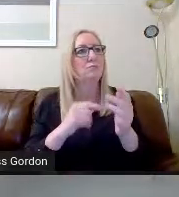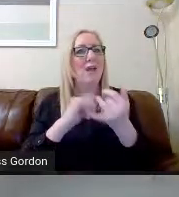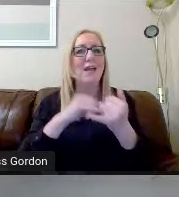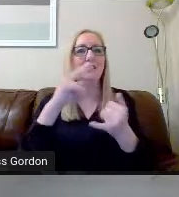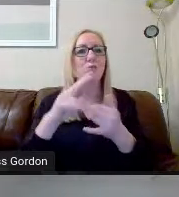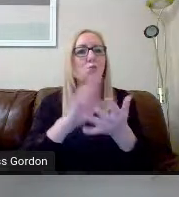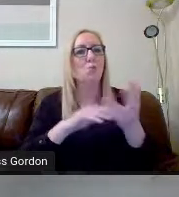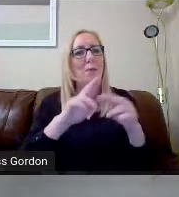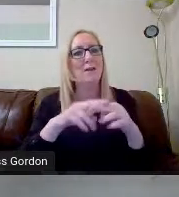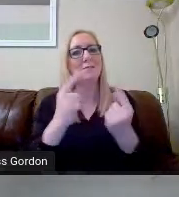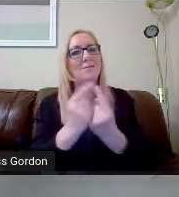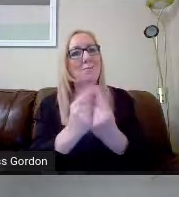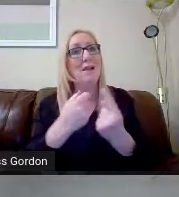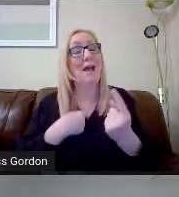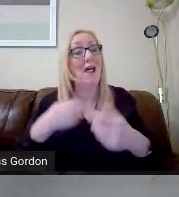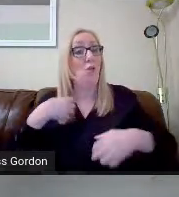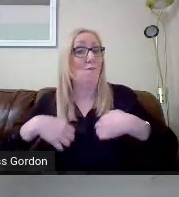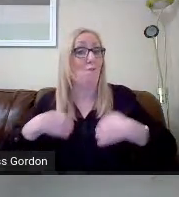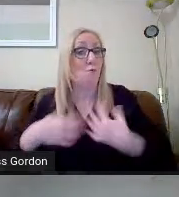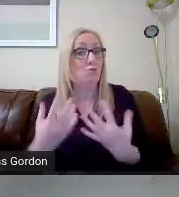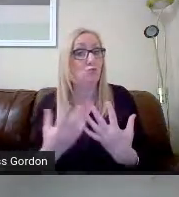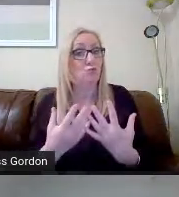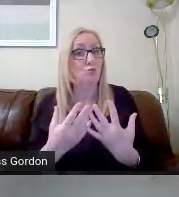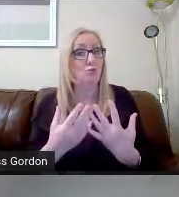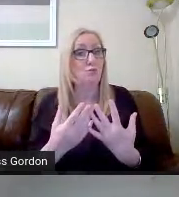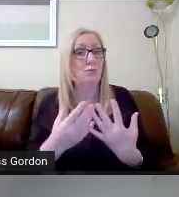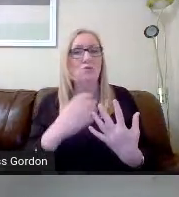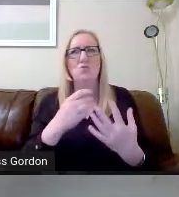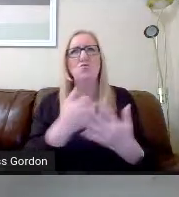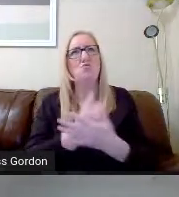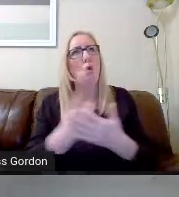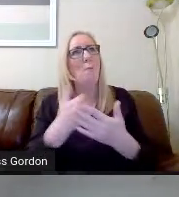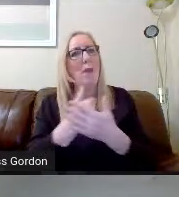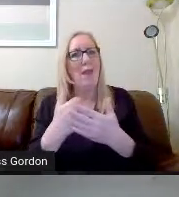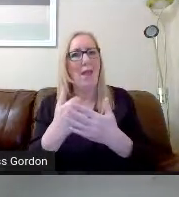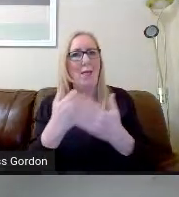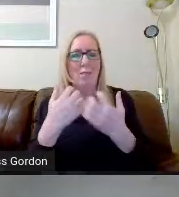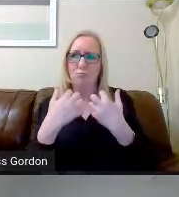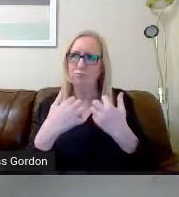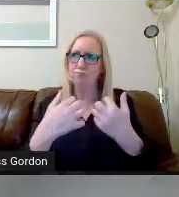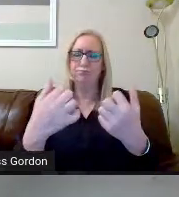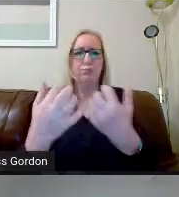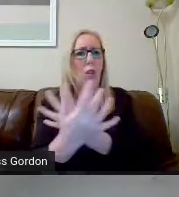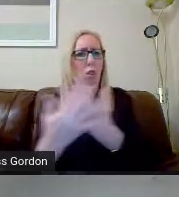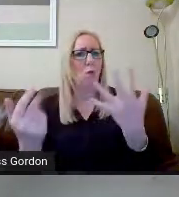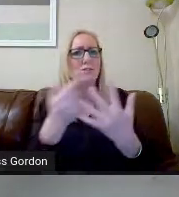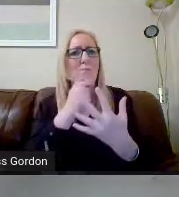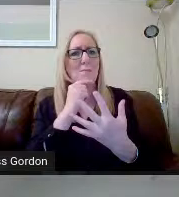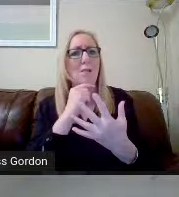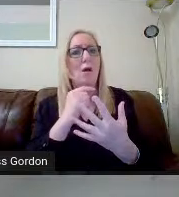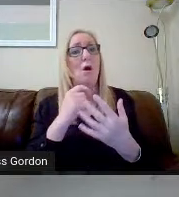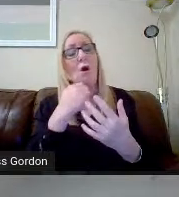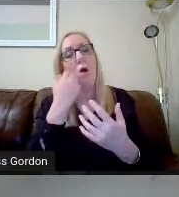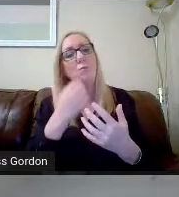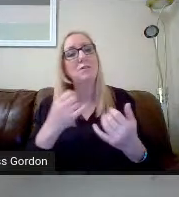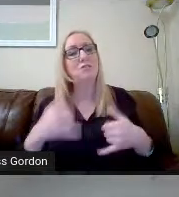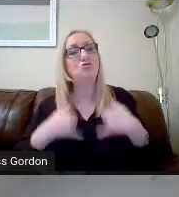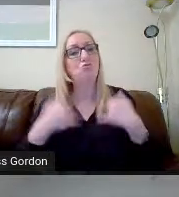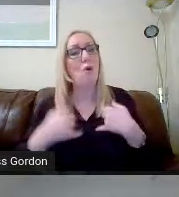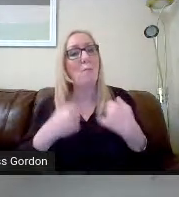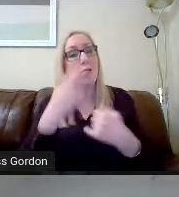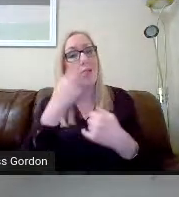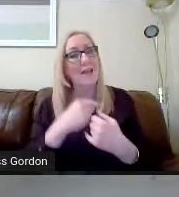to. The turnout is always very positive, and it's always a very enjoyable night. And this is very strange.